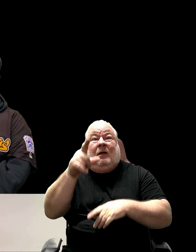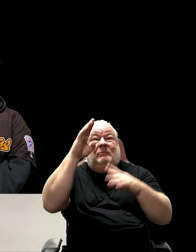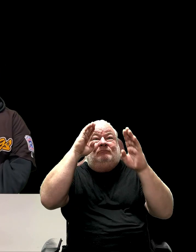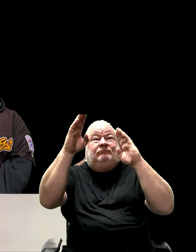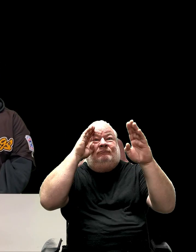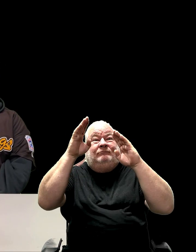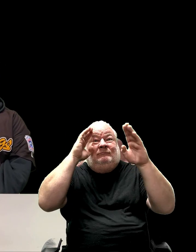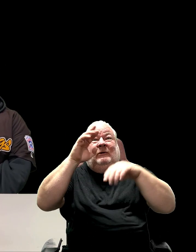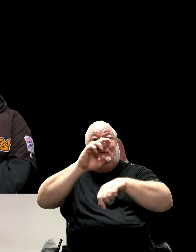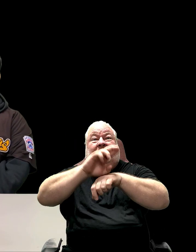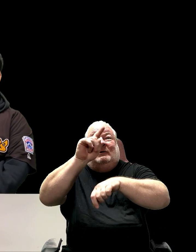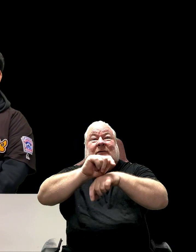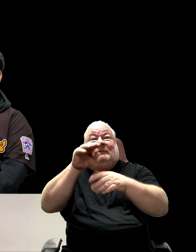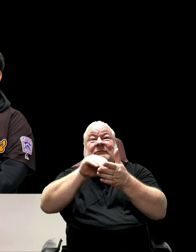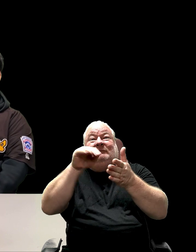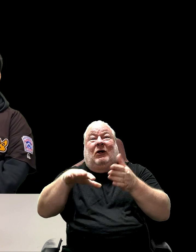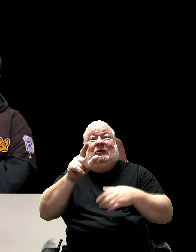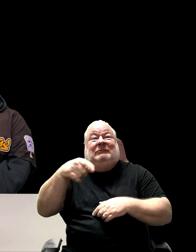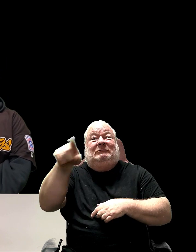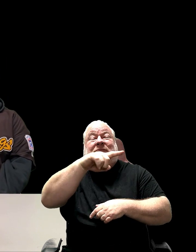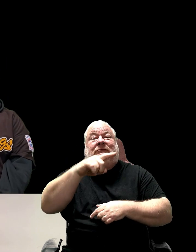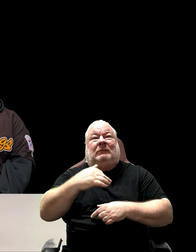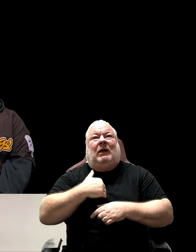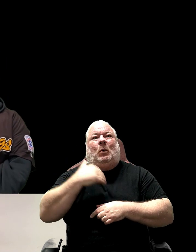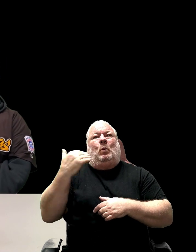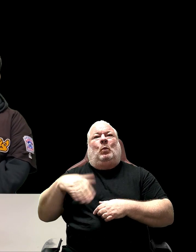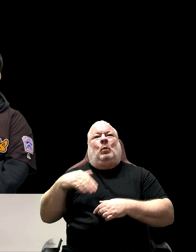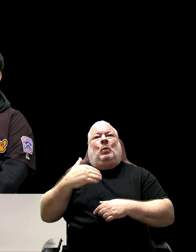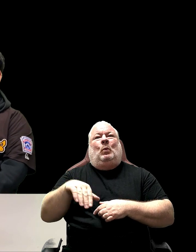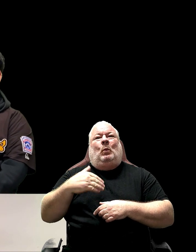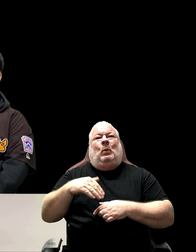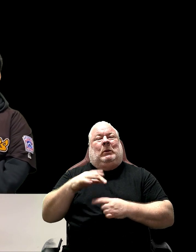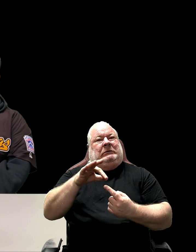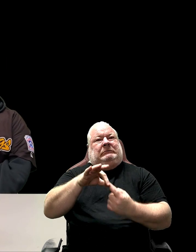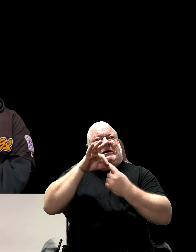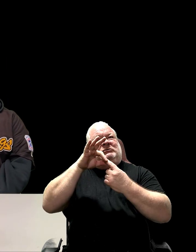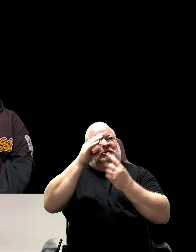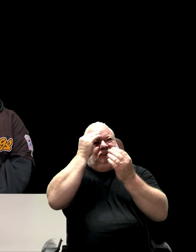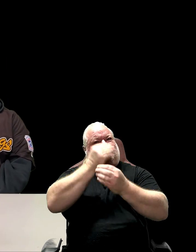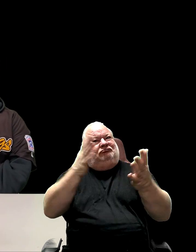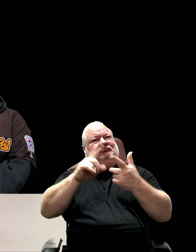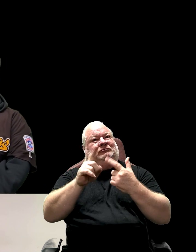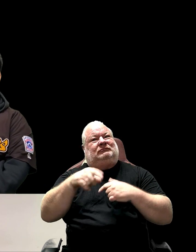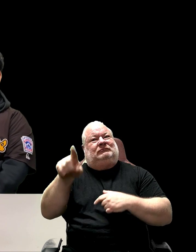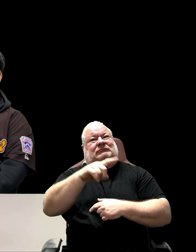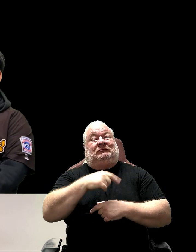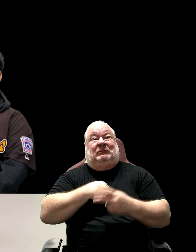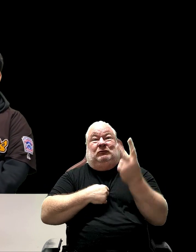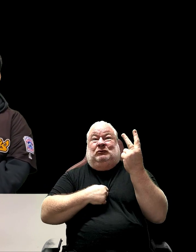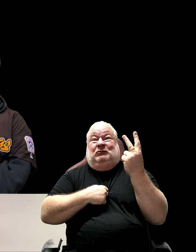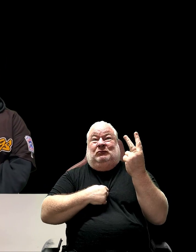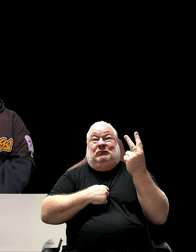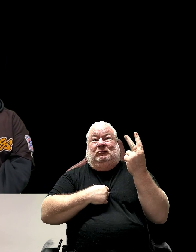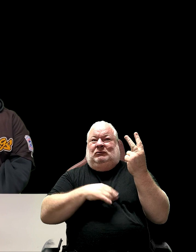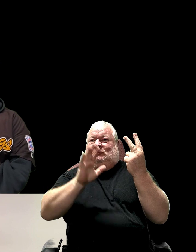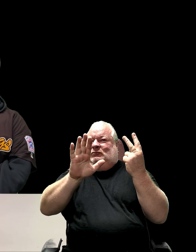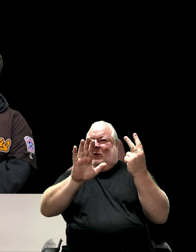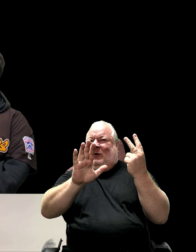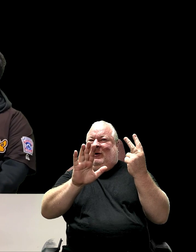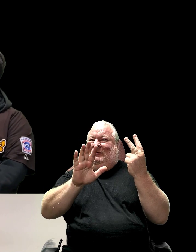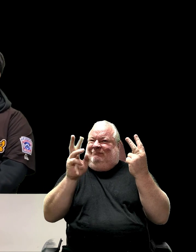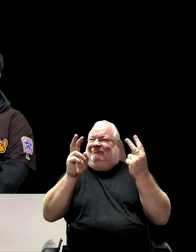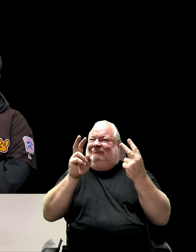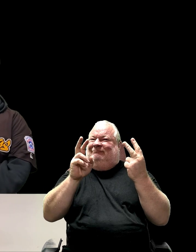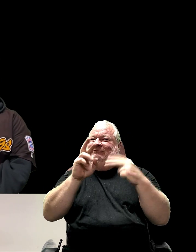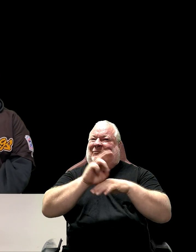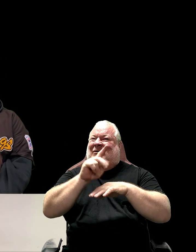Hello, Raymond Temple Scholars! I have a very special announcement. I have two of your very